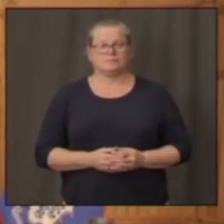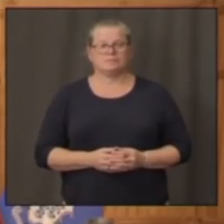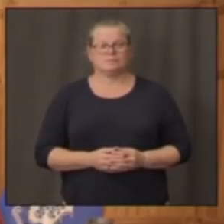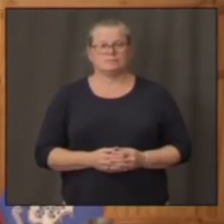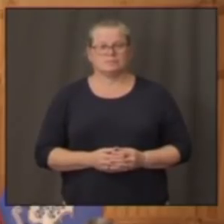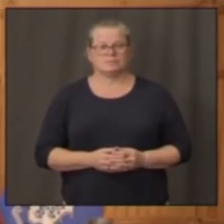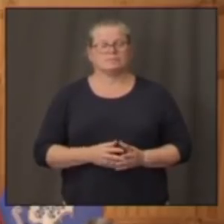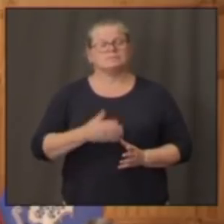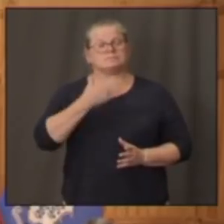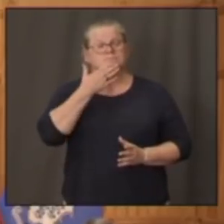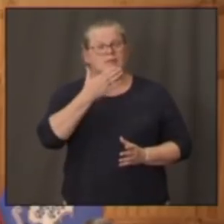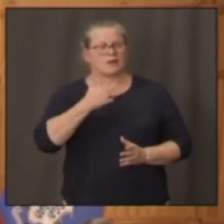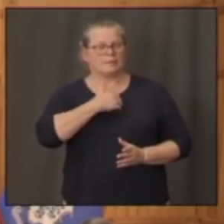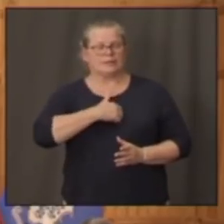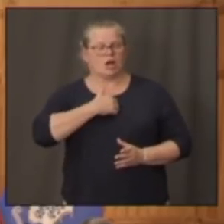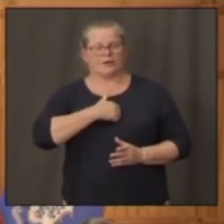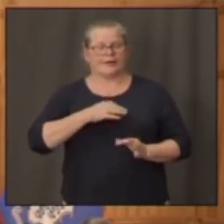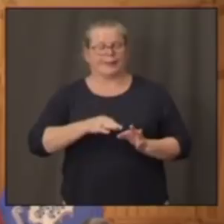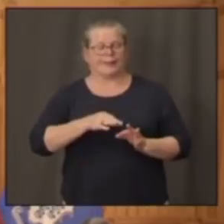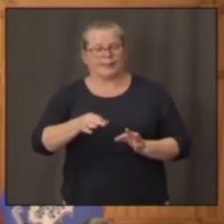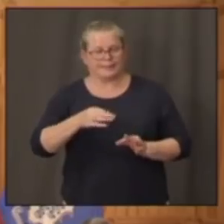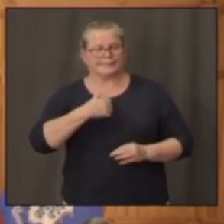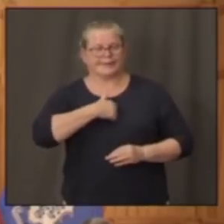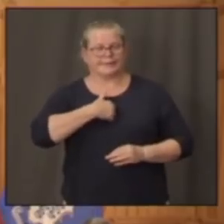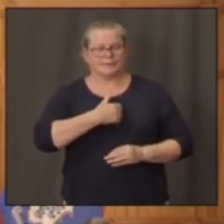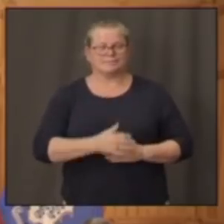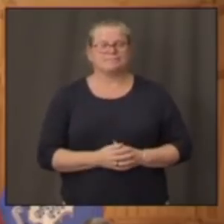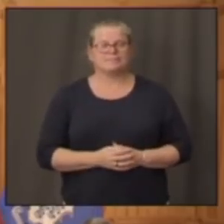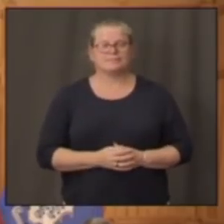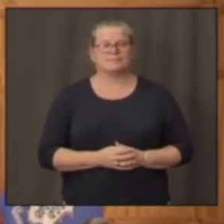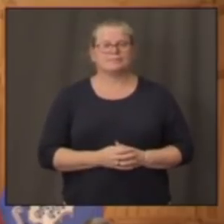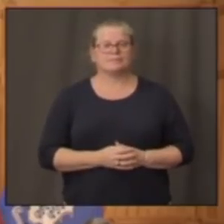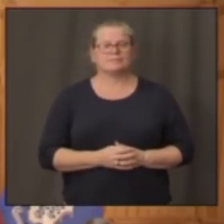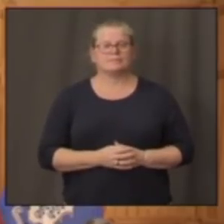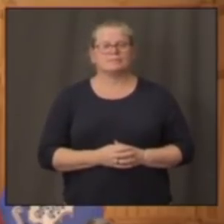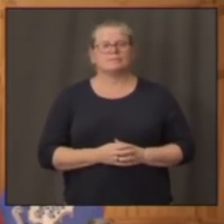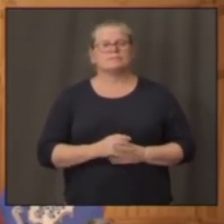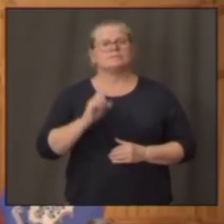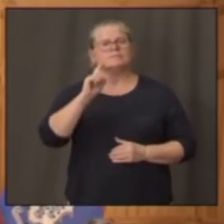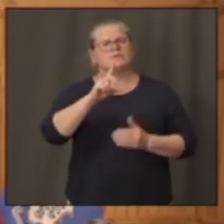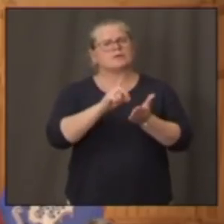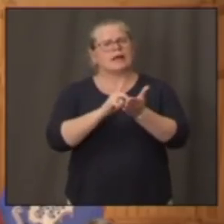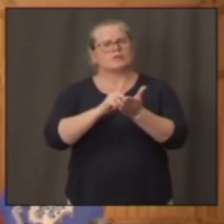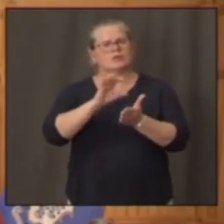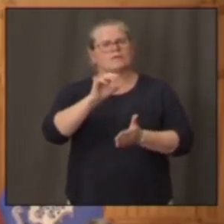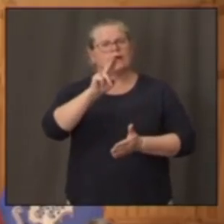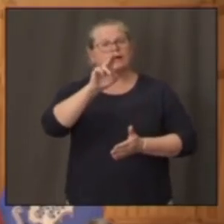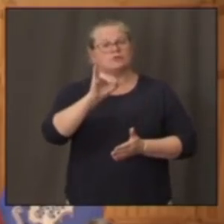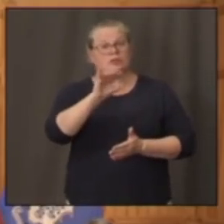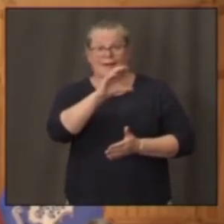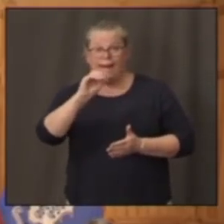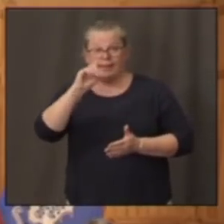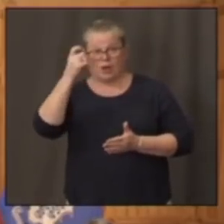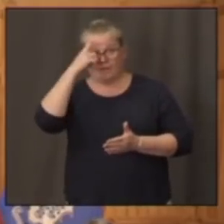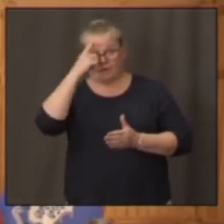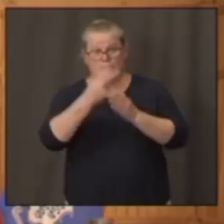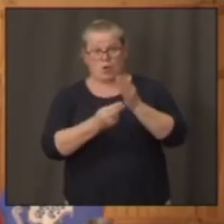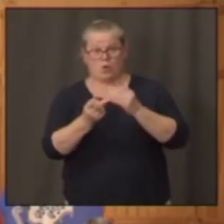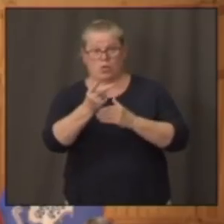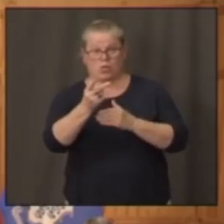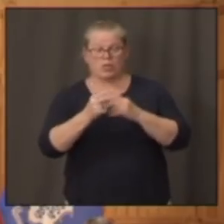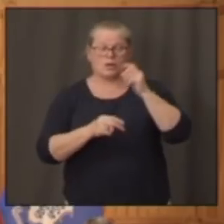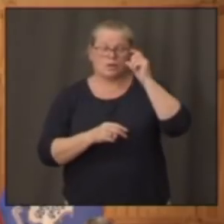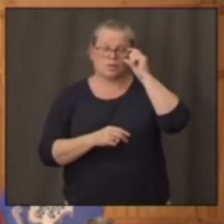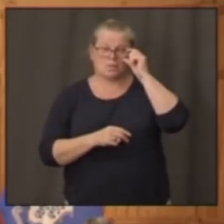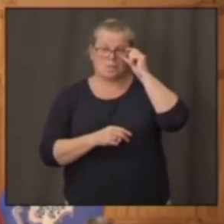Thank you. Sorry about that technical error. This is a question, I guess, for Dr. Fauci and the Governor. Connecticut's policy is